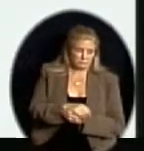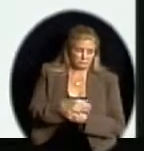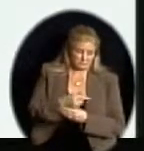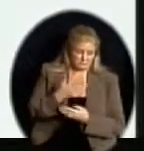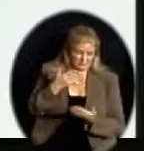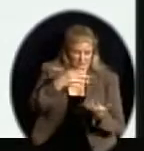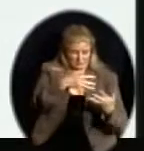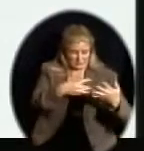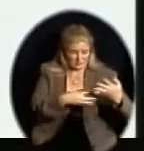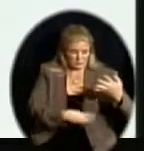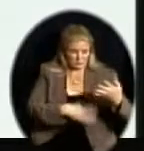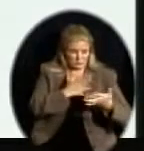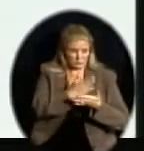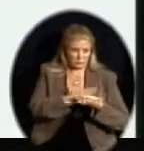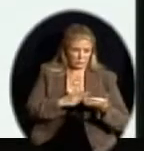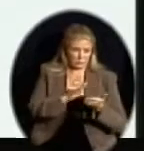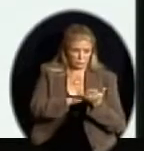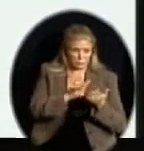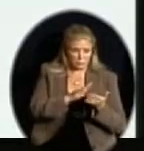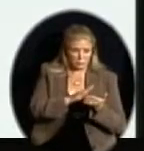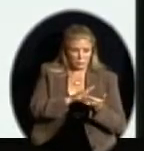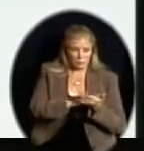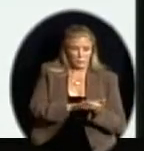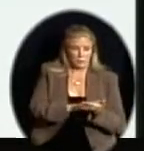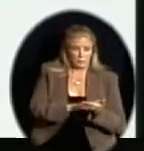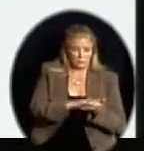schools that we put in the major painting on.